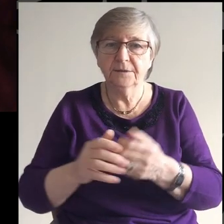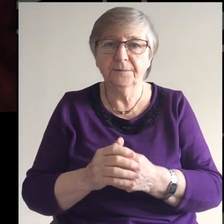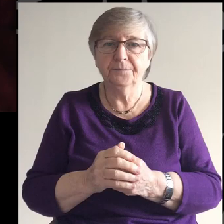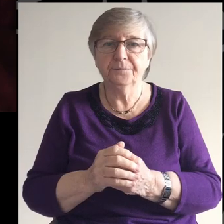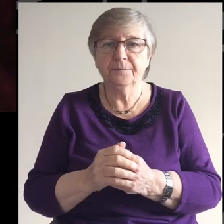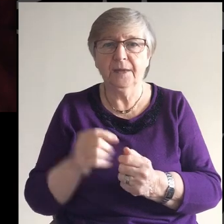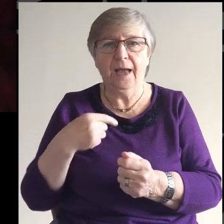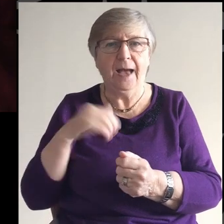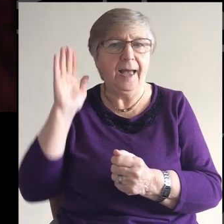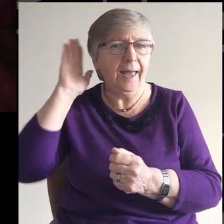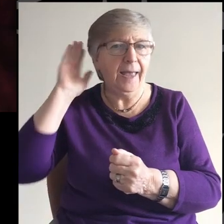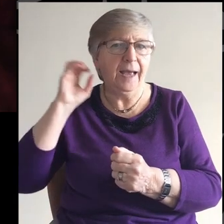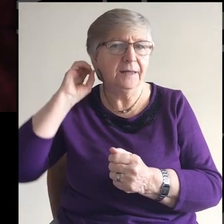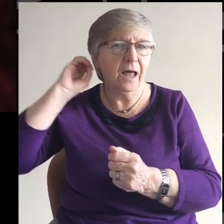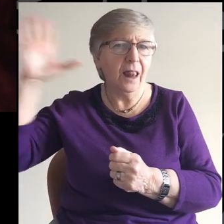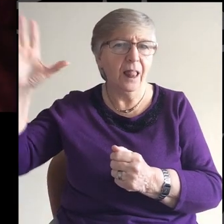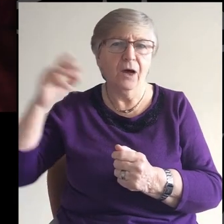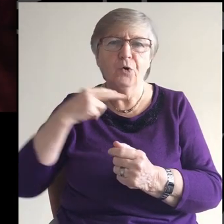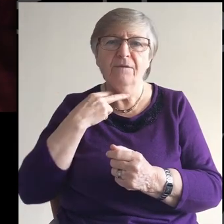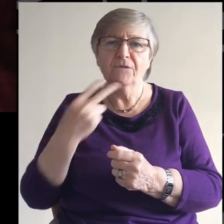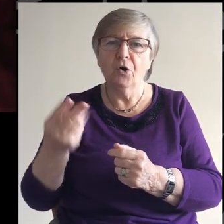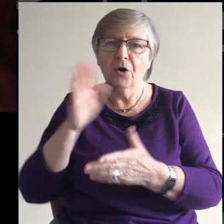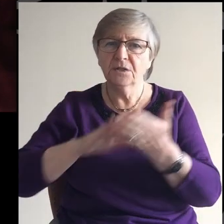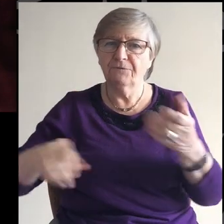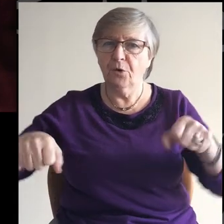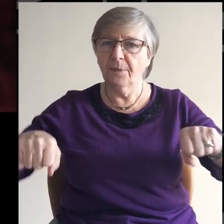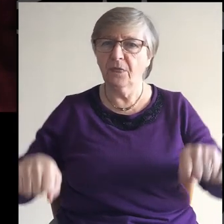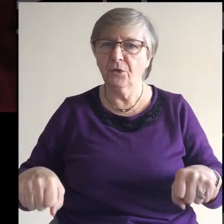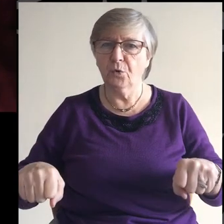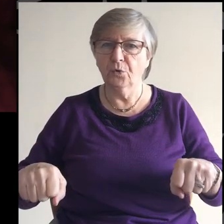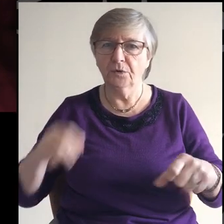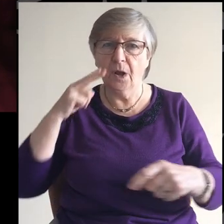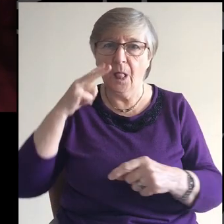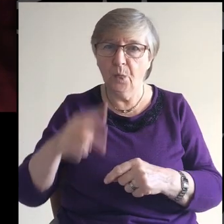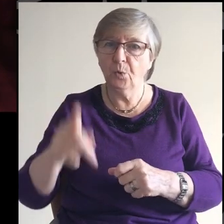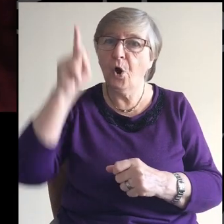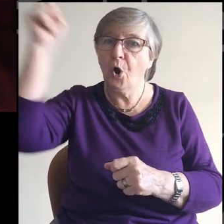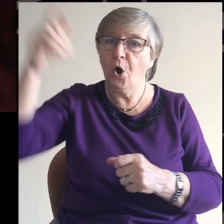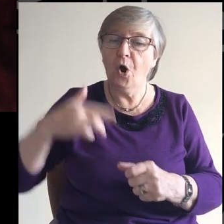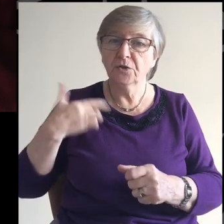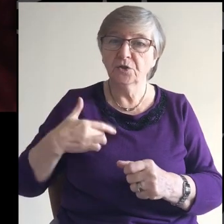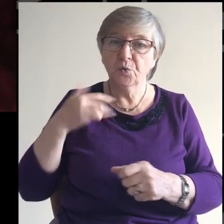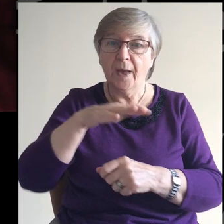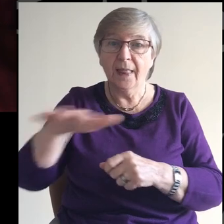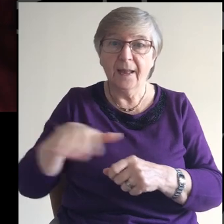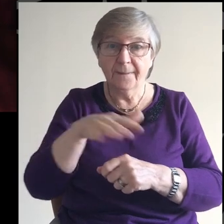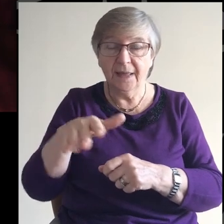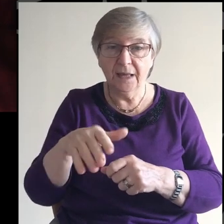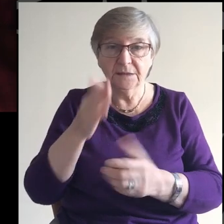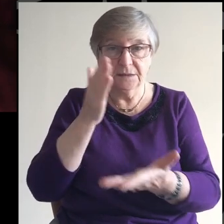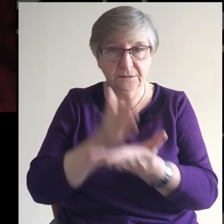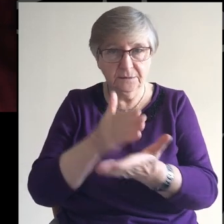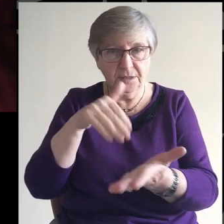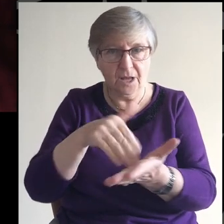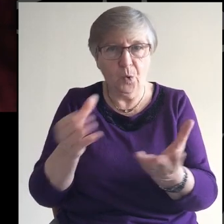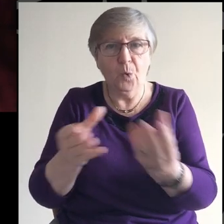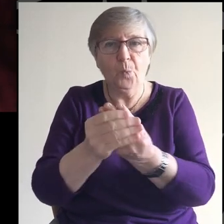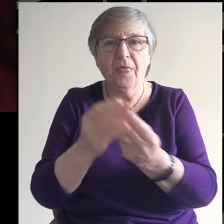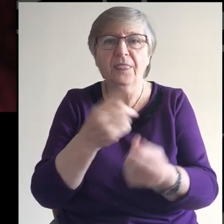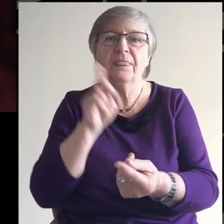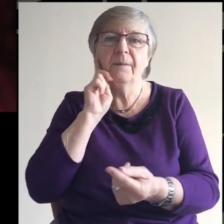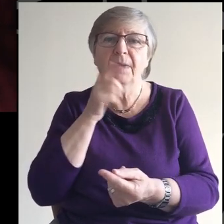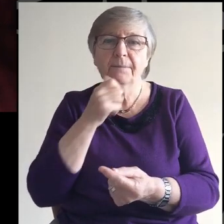And I heard a loud voice from the throne saying, Look, God's dwelling place is now among the people and he will dwell with them.